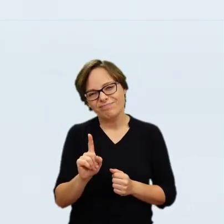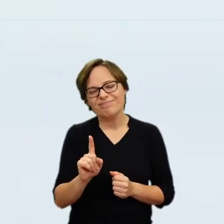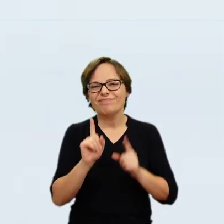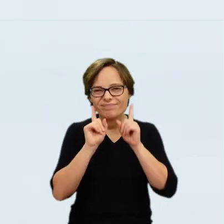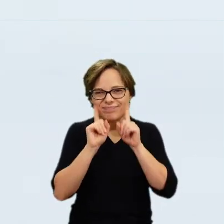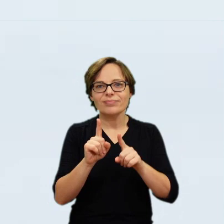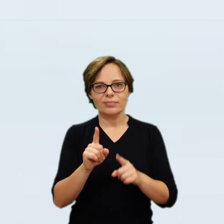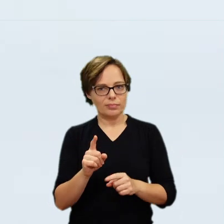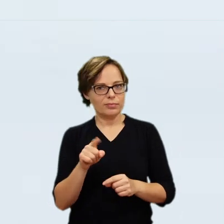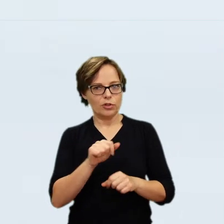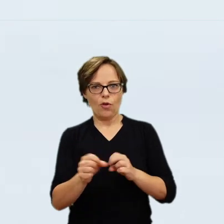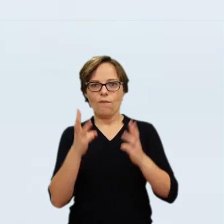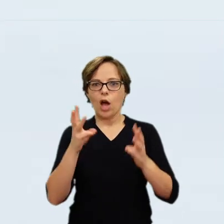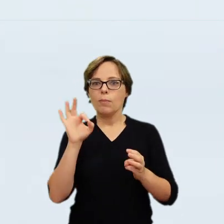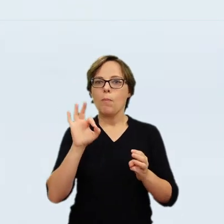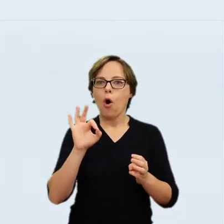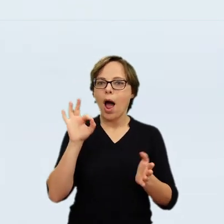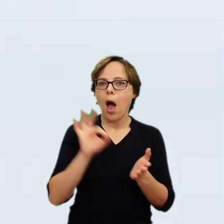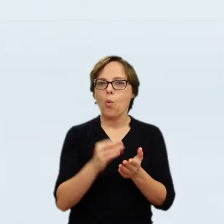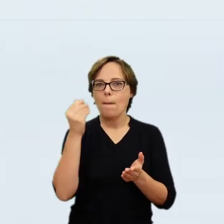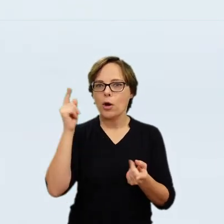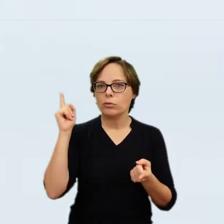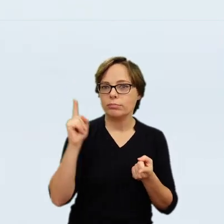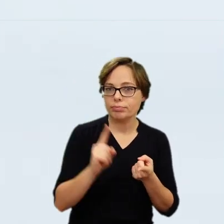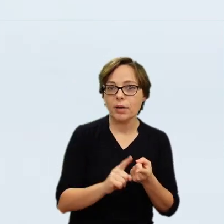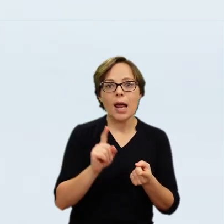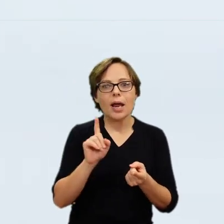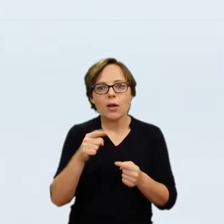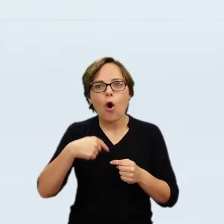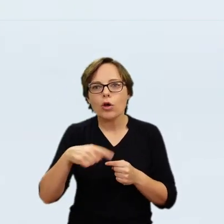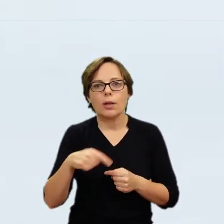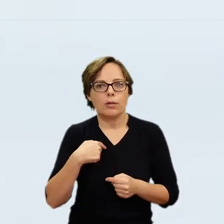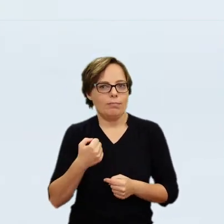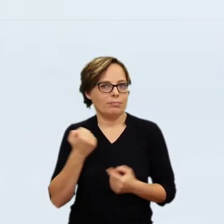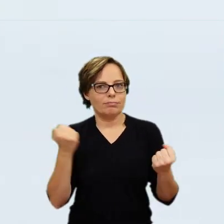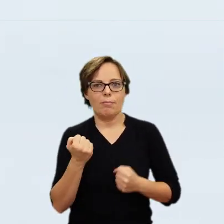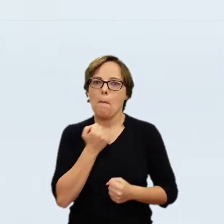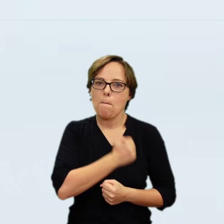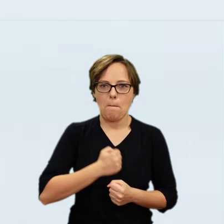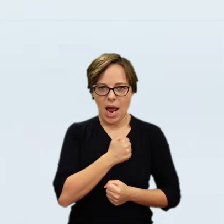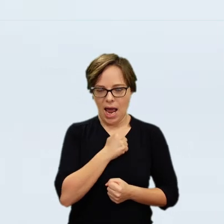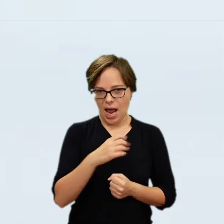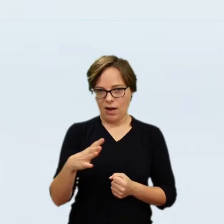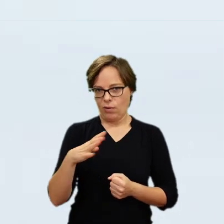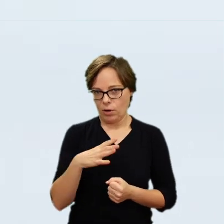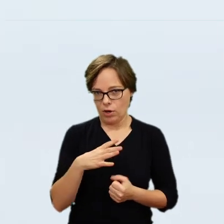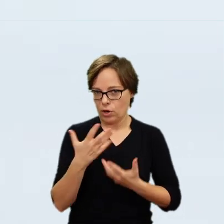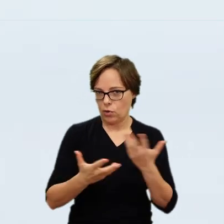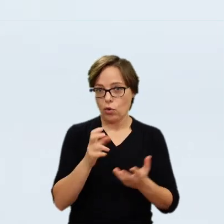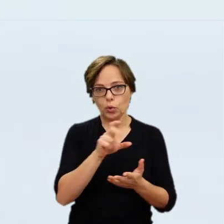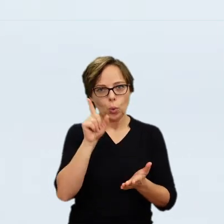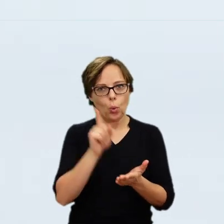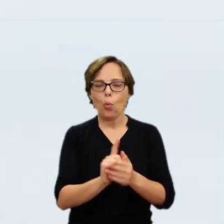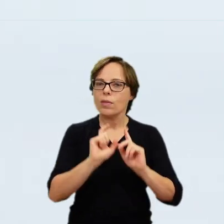to conduct research for a Rembrandt exhibition he was planning in Amsterdam. Bredius recalled that while waiting for a colleague